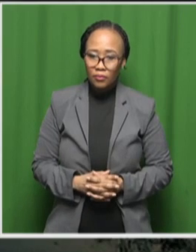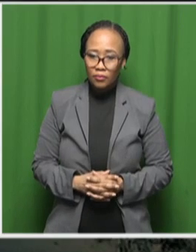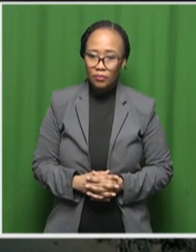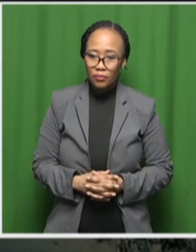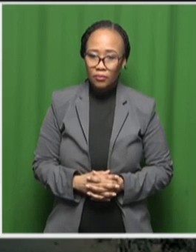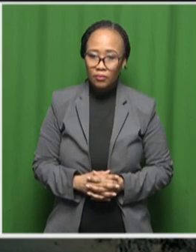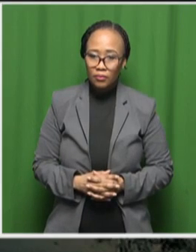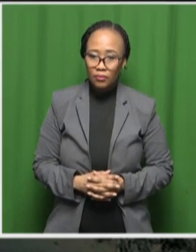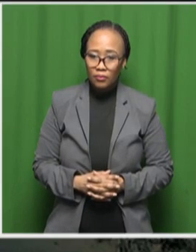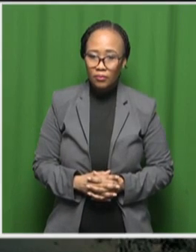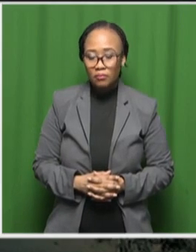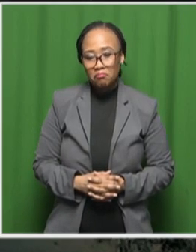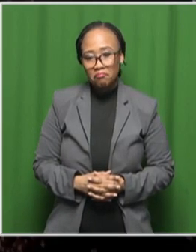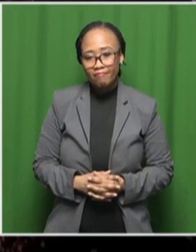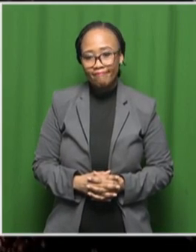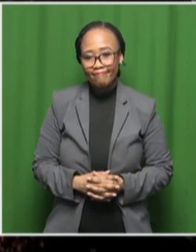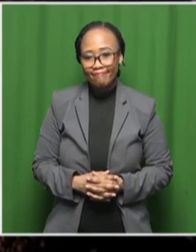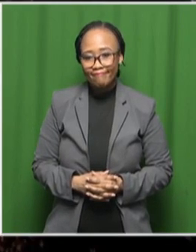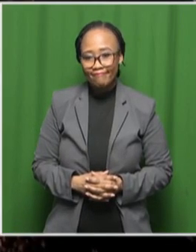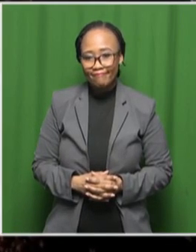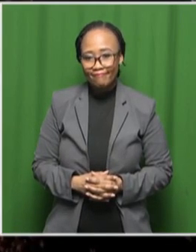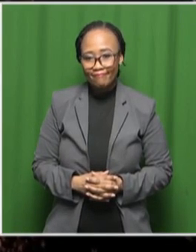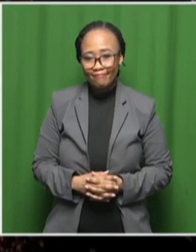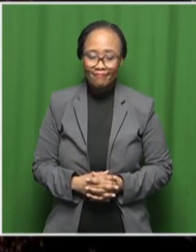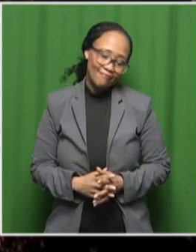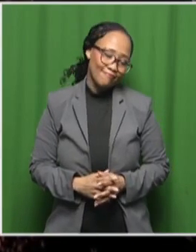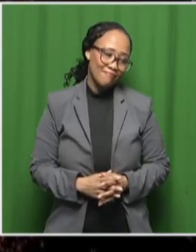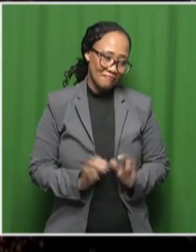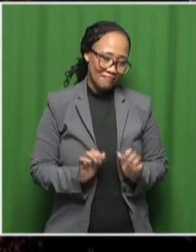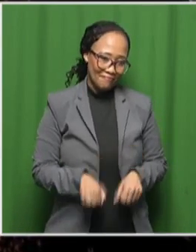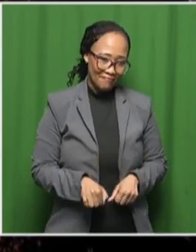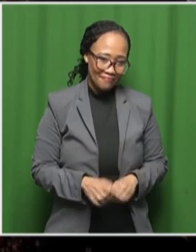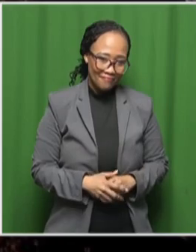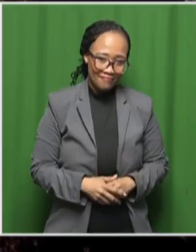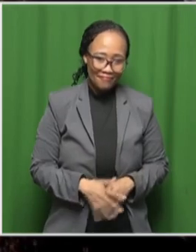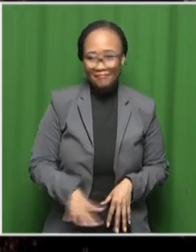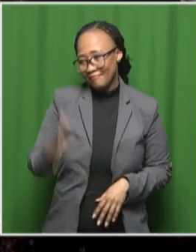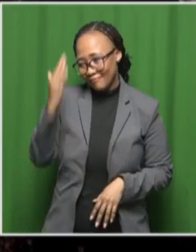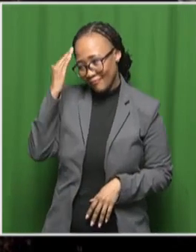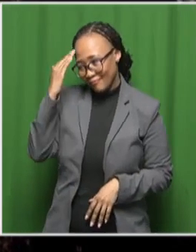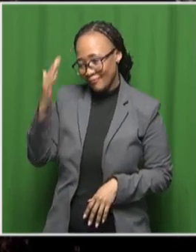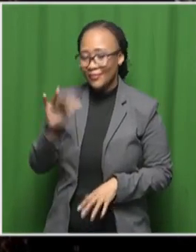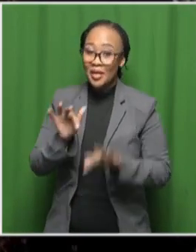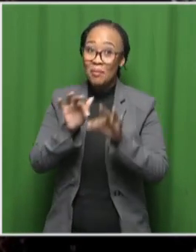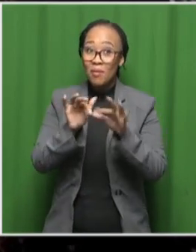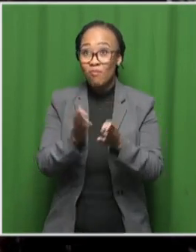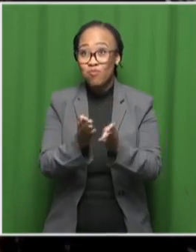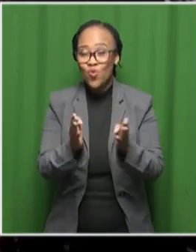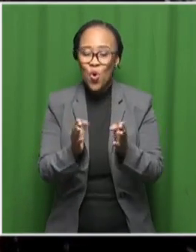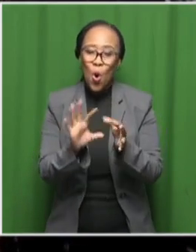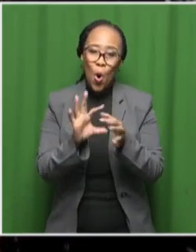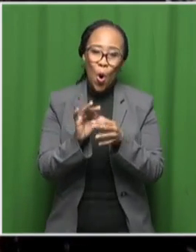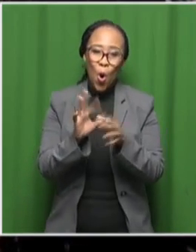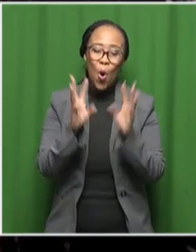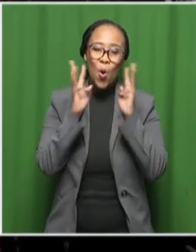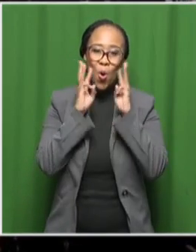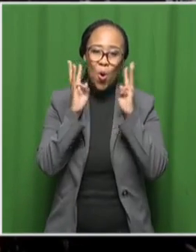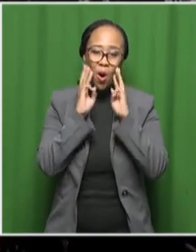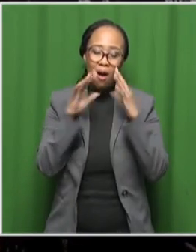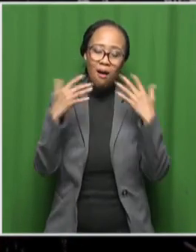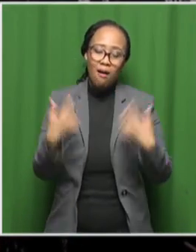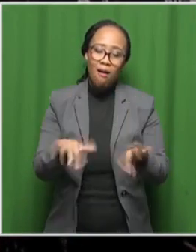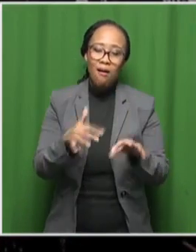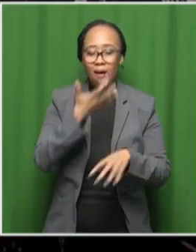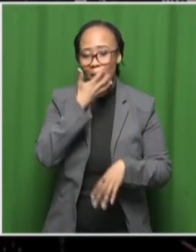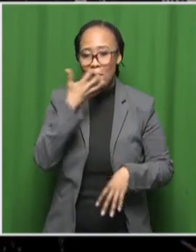well yes indeed good day to you and to the viewers at home warm and hearty welcome from Cape Town